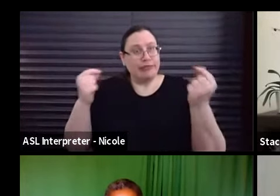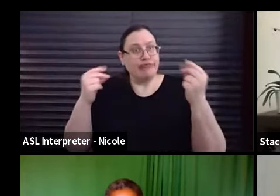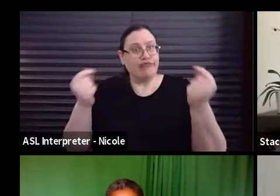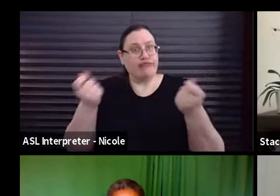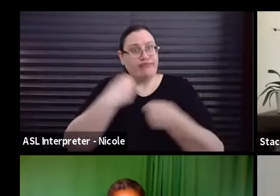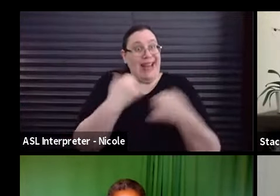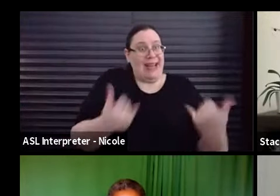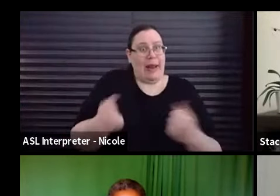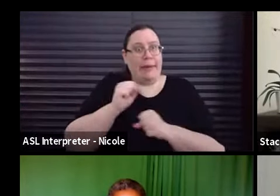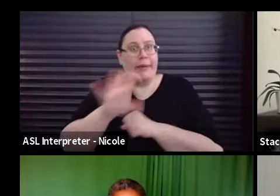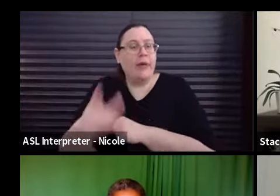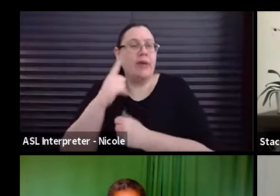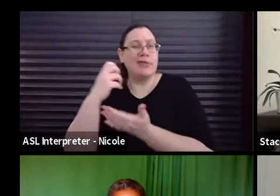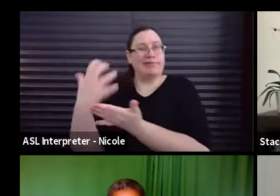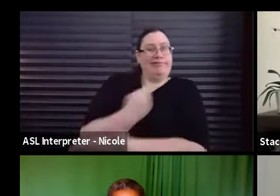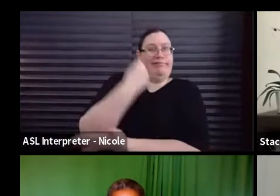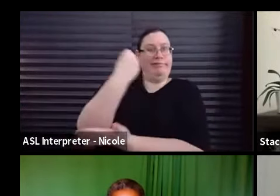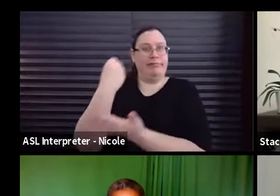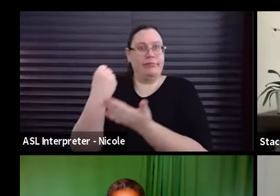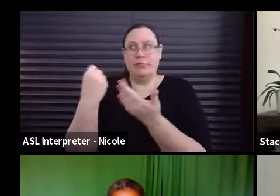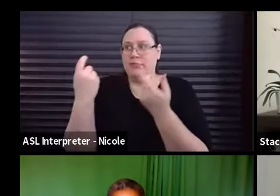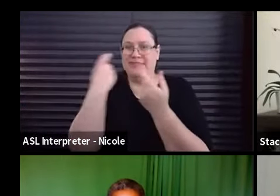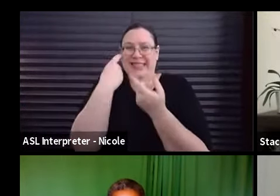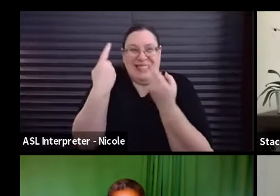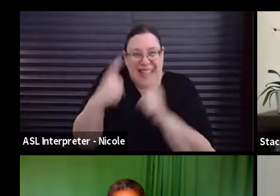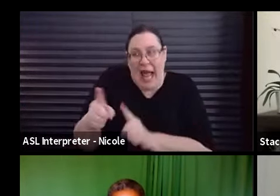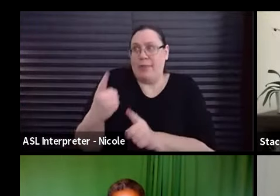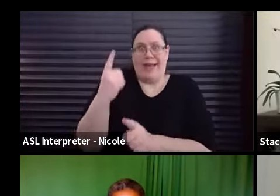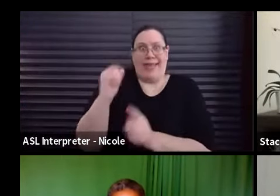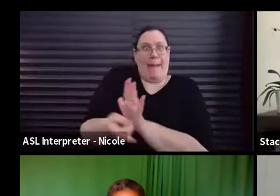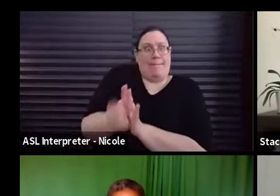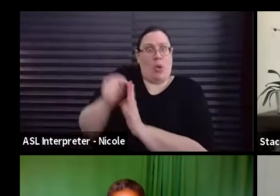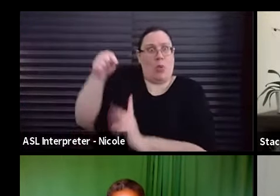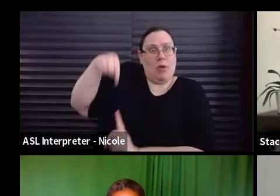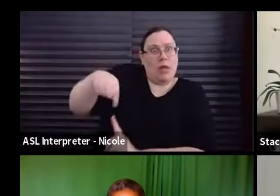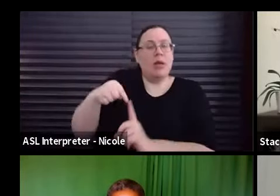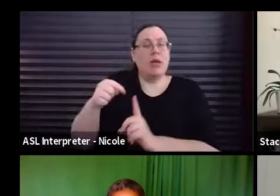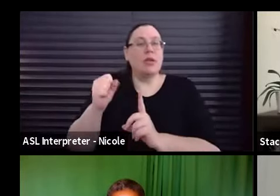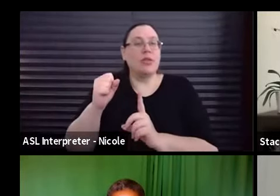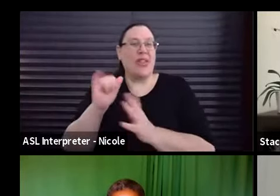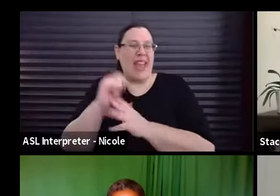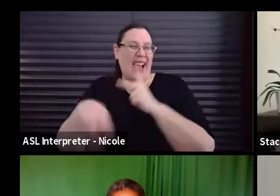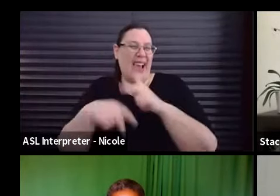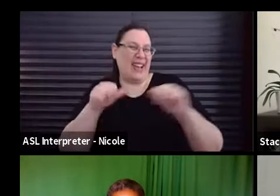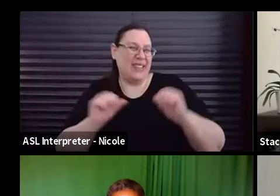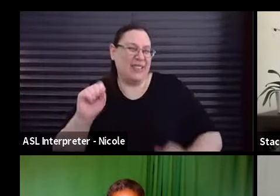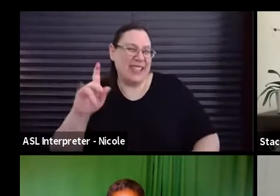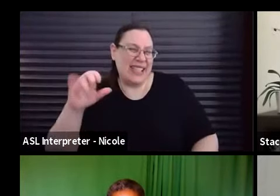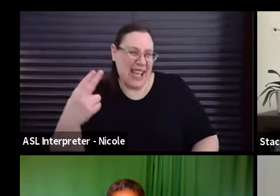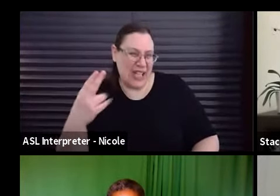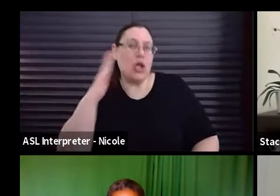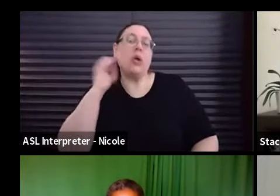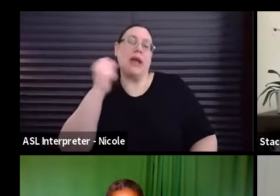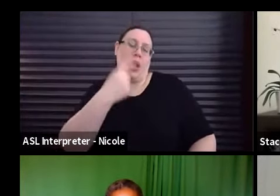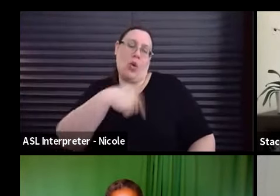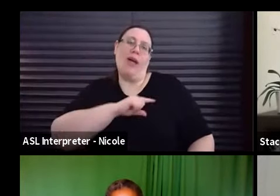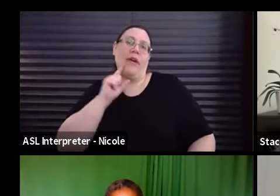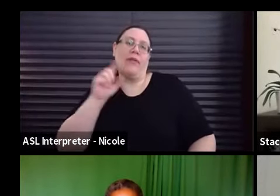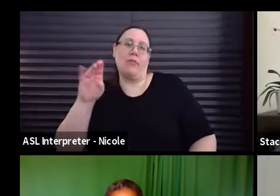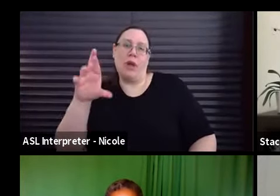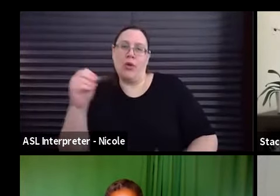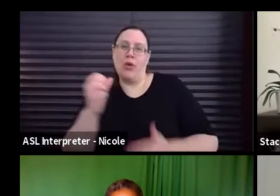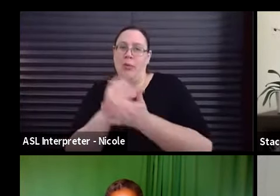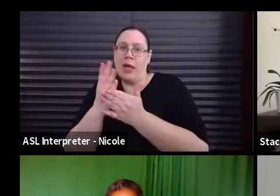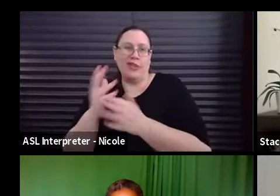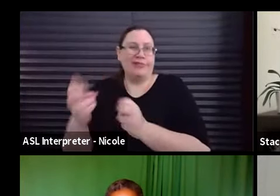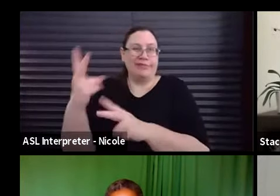you want to seize on, you know, what's happening in the zeitgeist. So doing sketches like that, you know, you know, you can qualify for a micro budget. You're putting it on